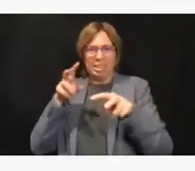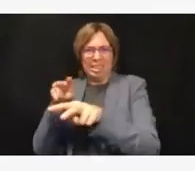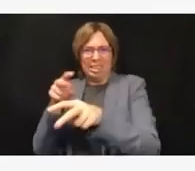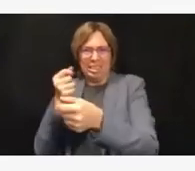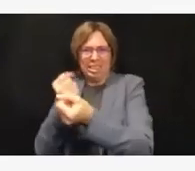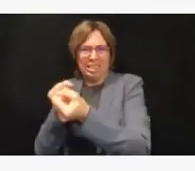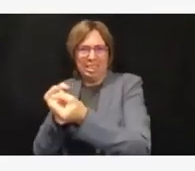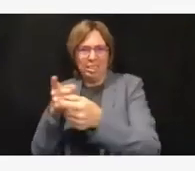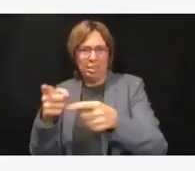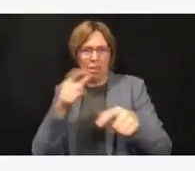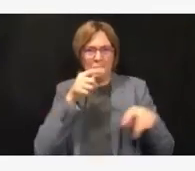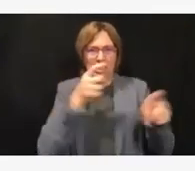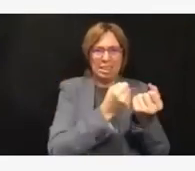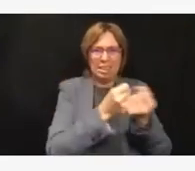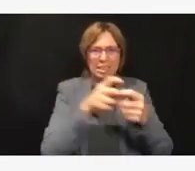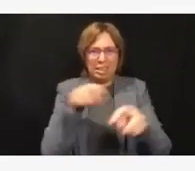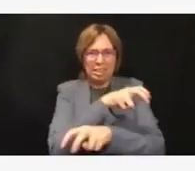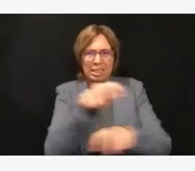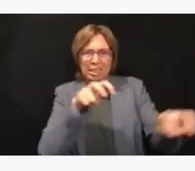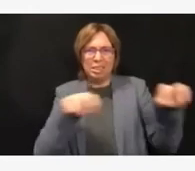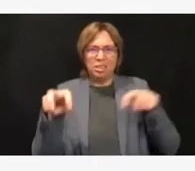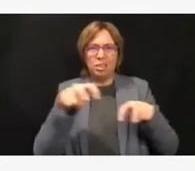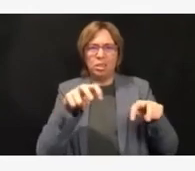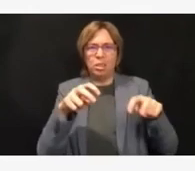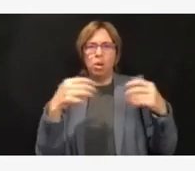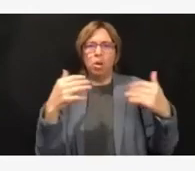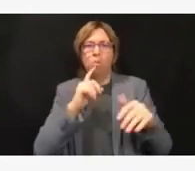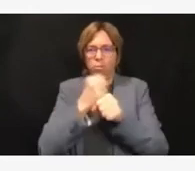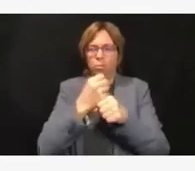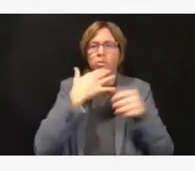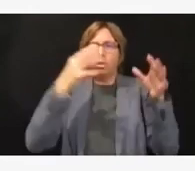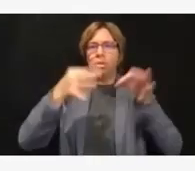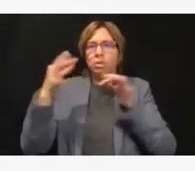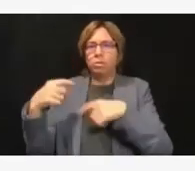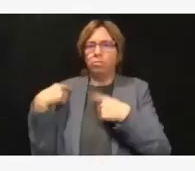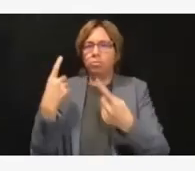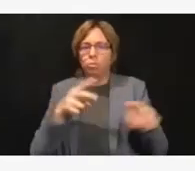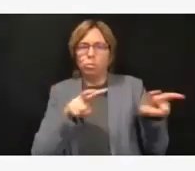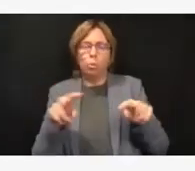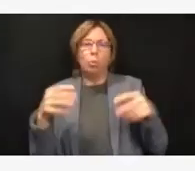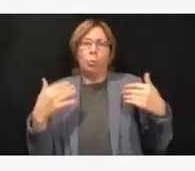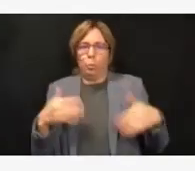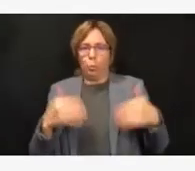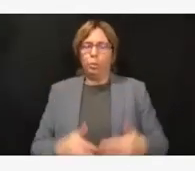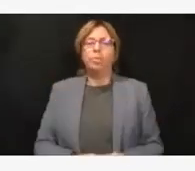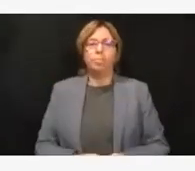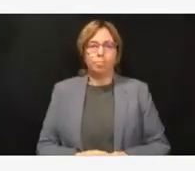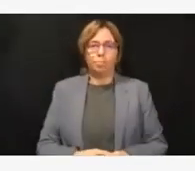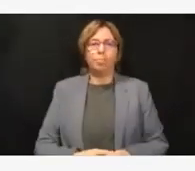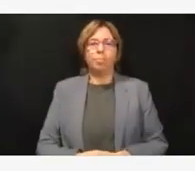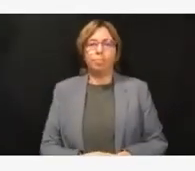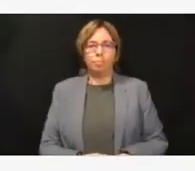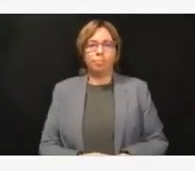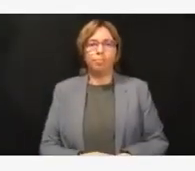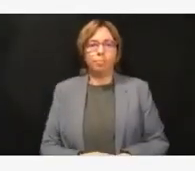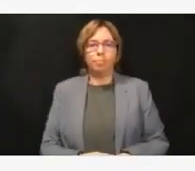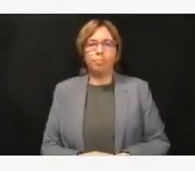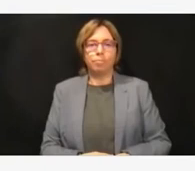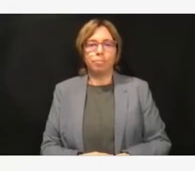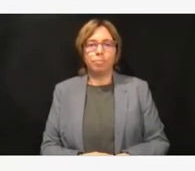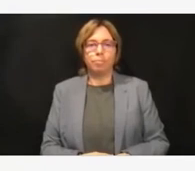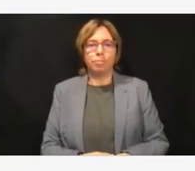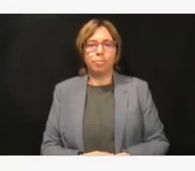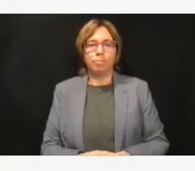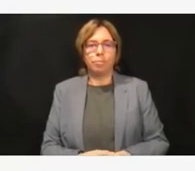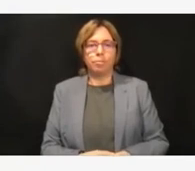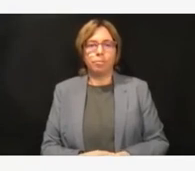them, so that at the end of the day, we all went with a little bit less together, so that we didn't have to make a decision like